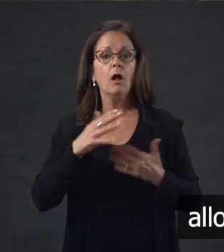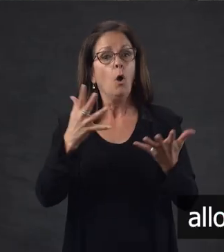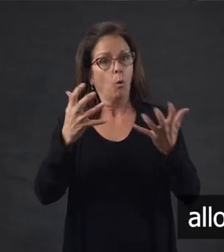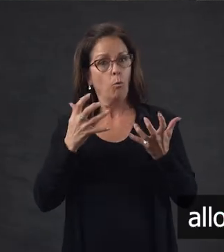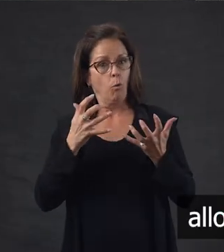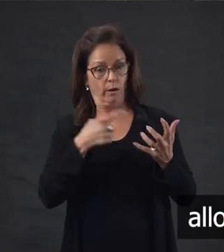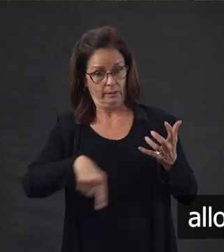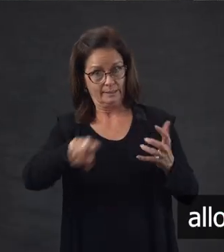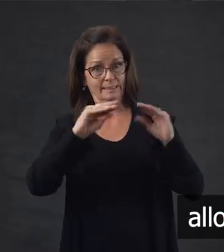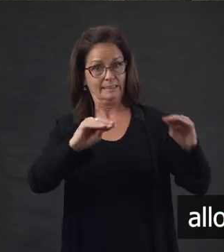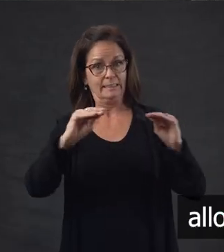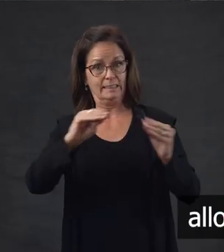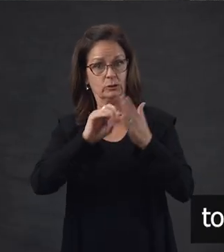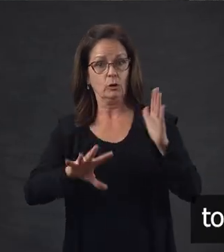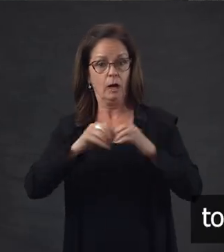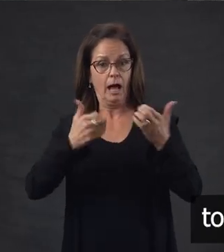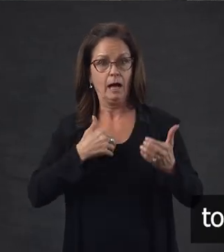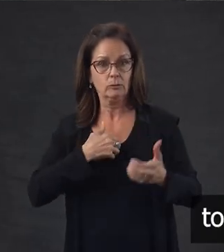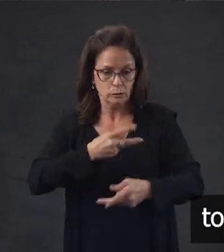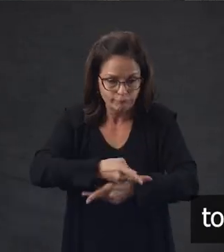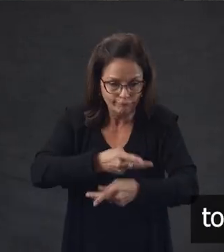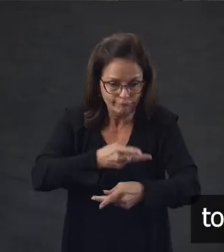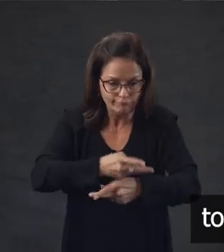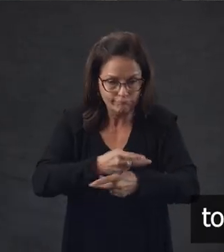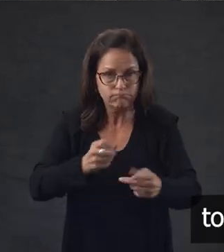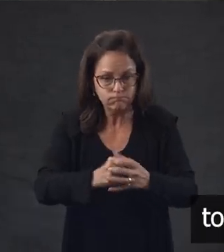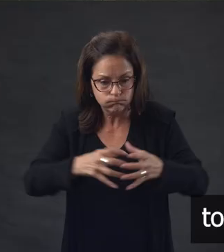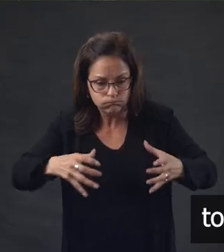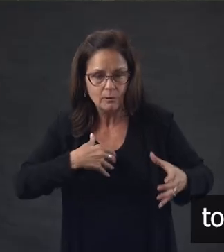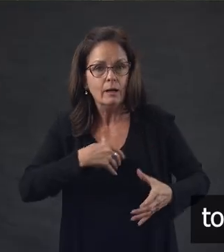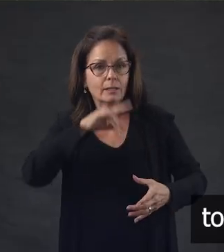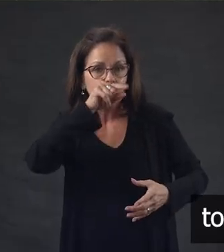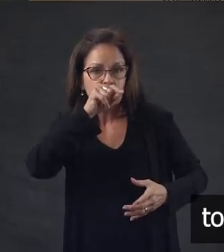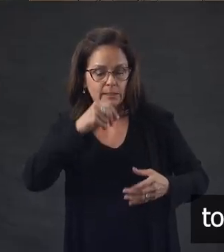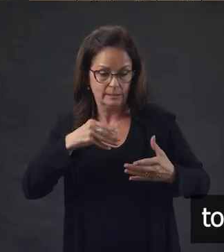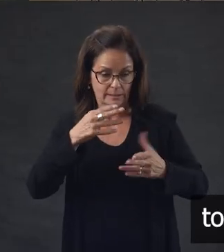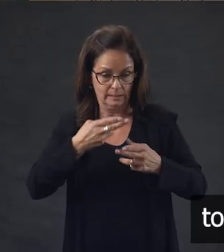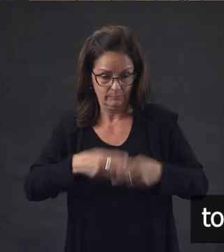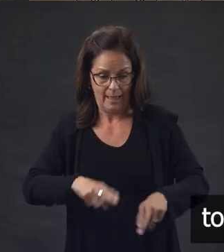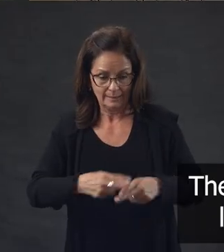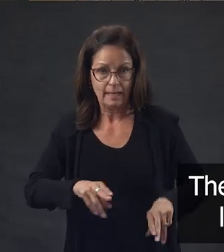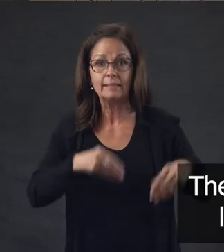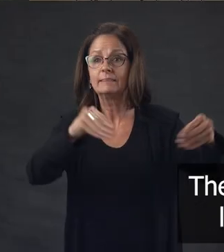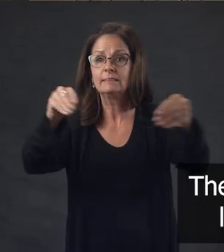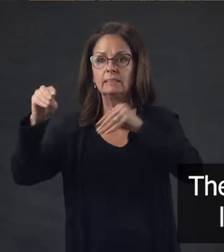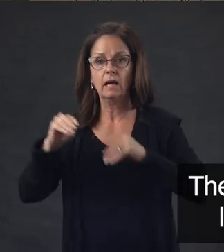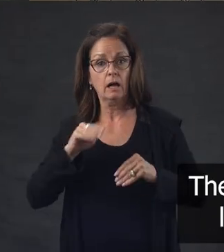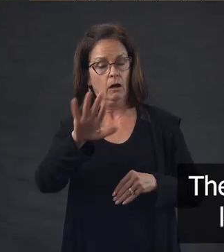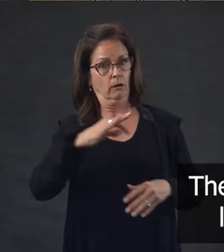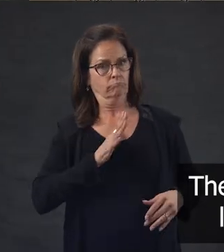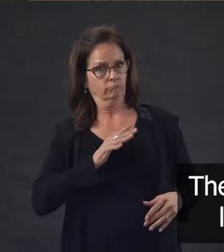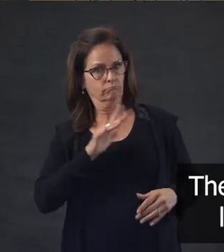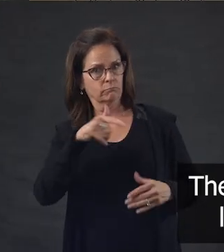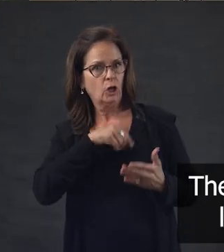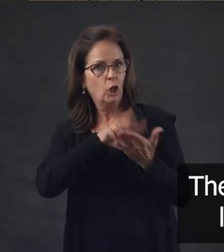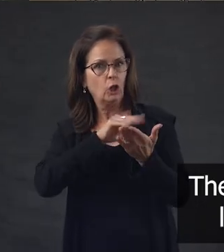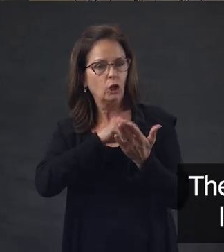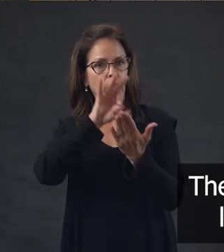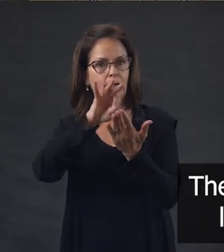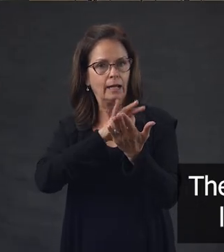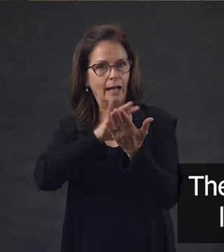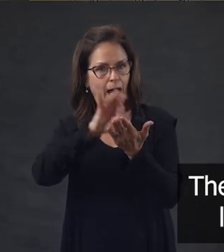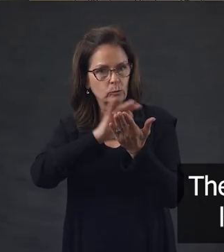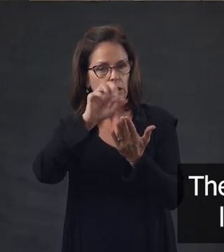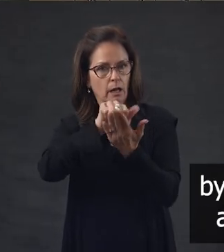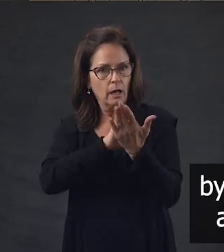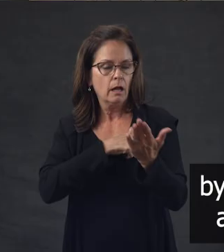allowed all interested students to learn to raise chickens and sell their eggs. They kept track of the number of eggs laid and